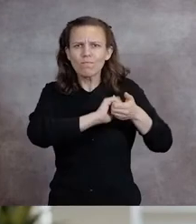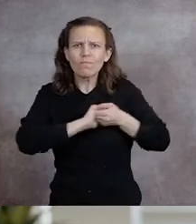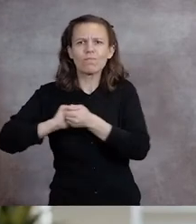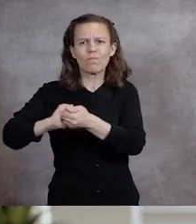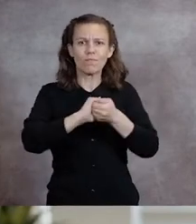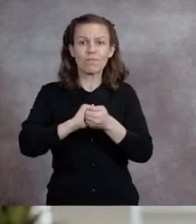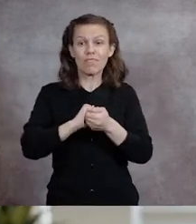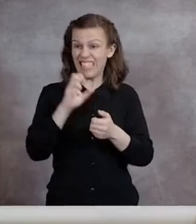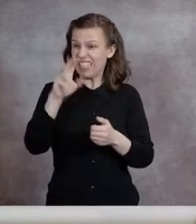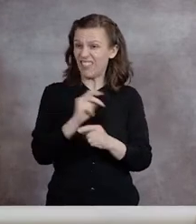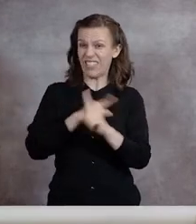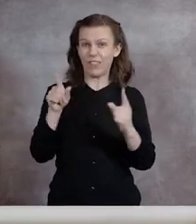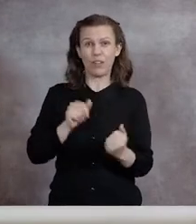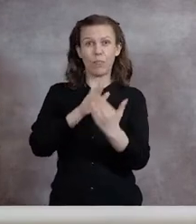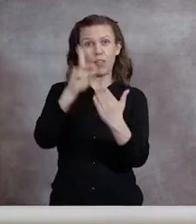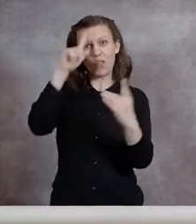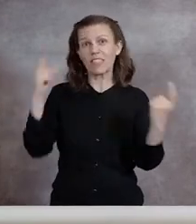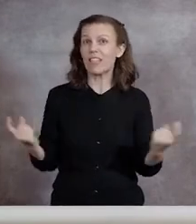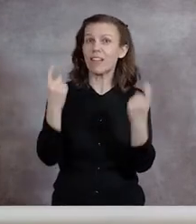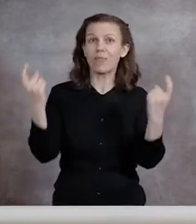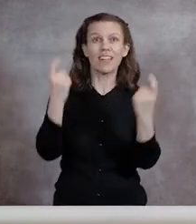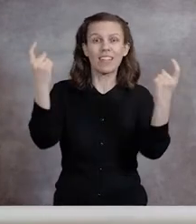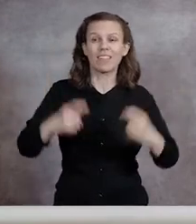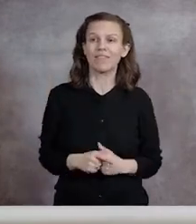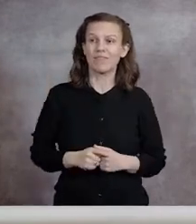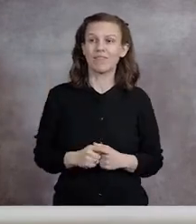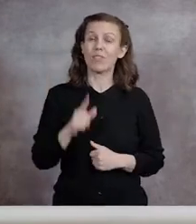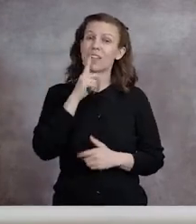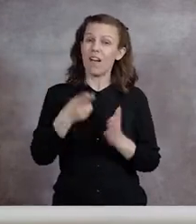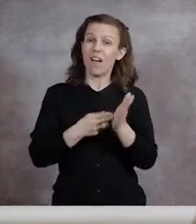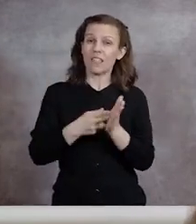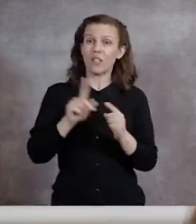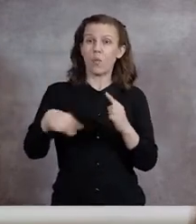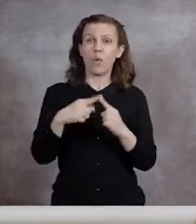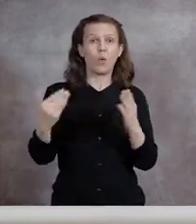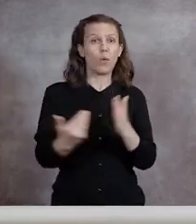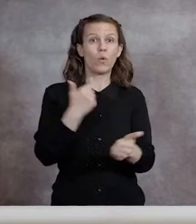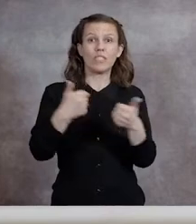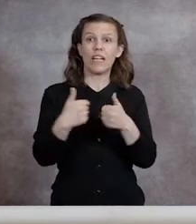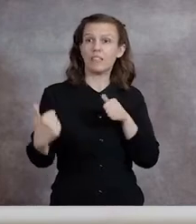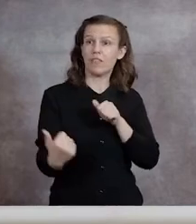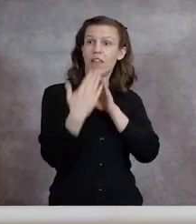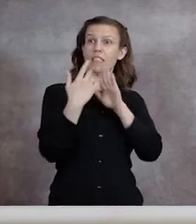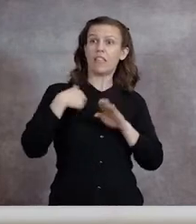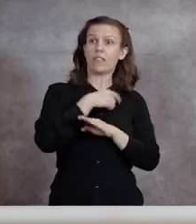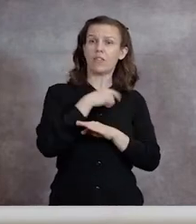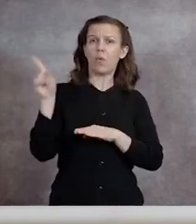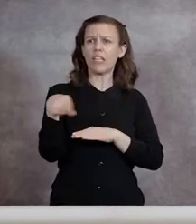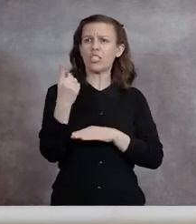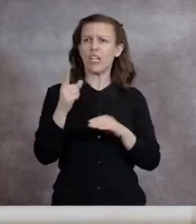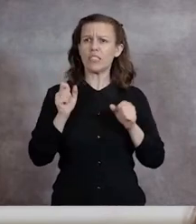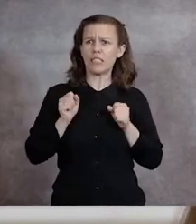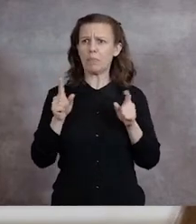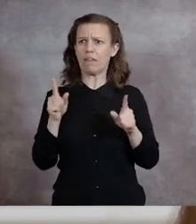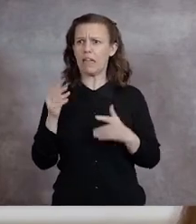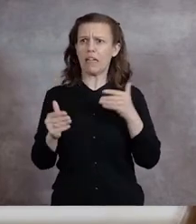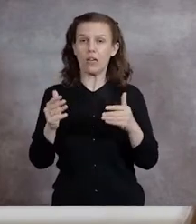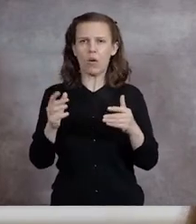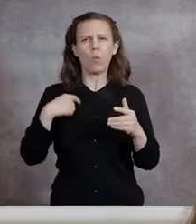ways of celebrating. In short, when faced with new challenges, we don't just improvise, we innovate.